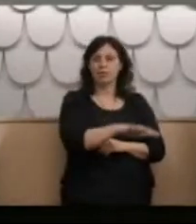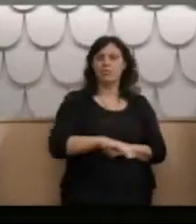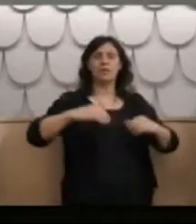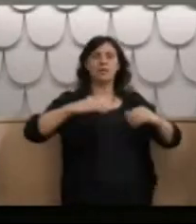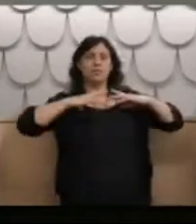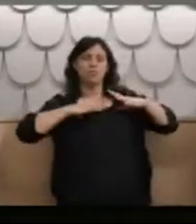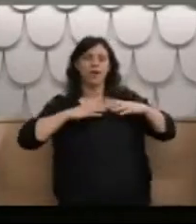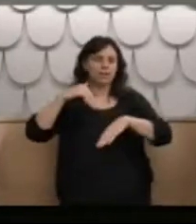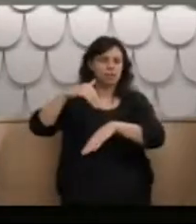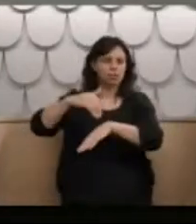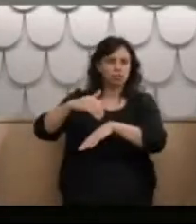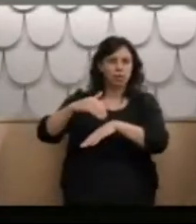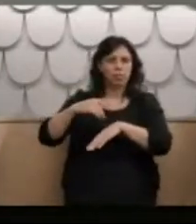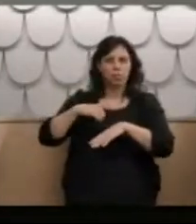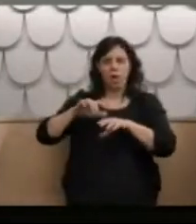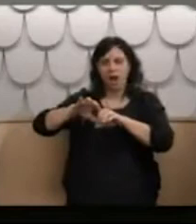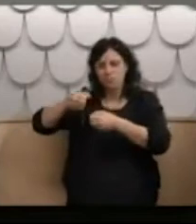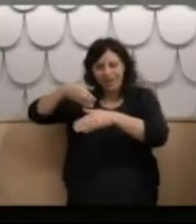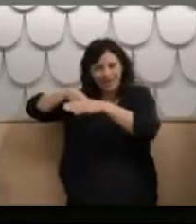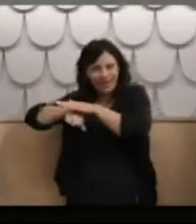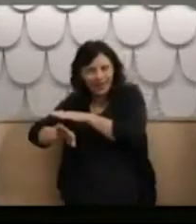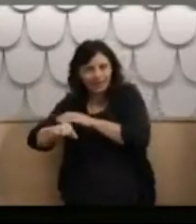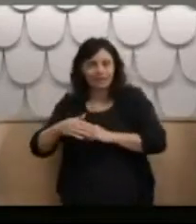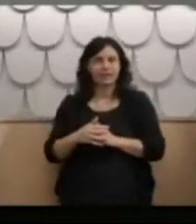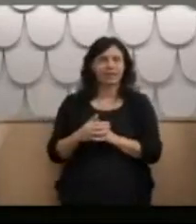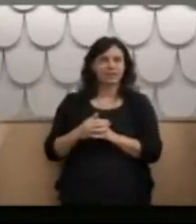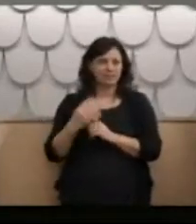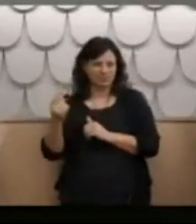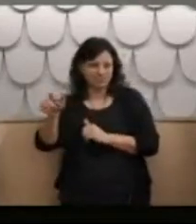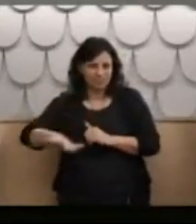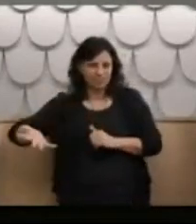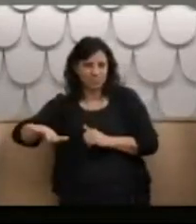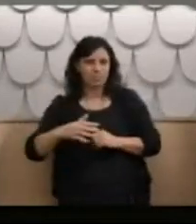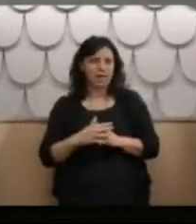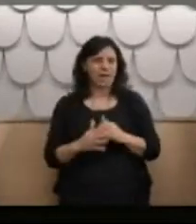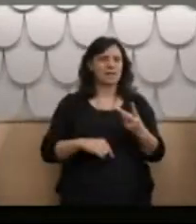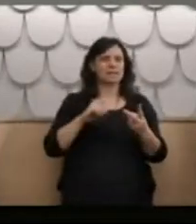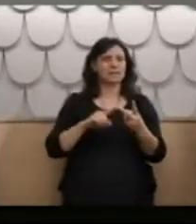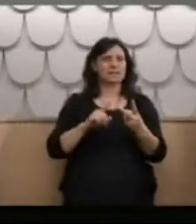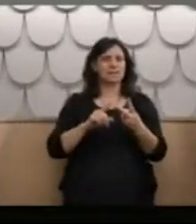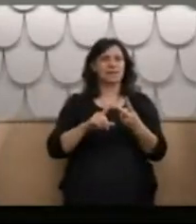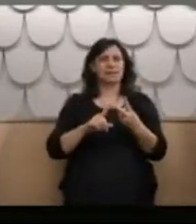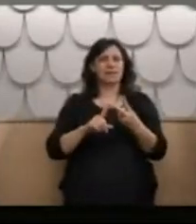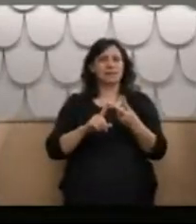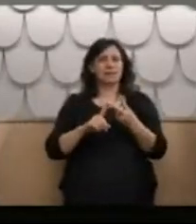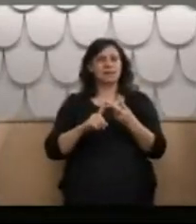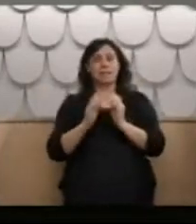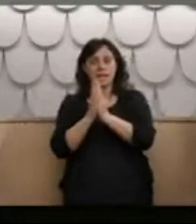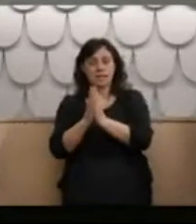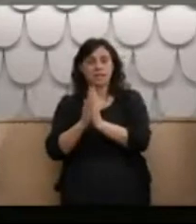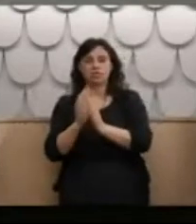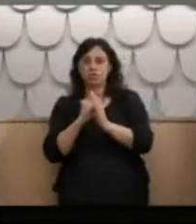breaking and entering. There was also an incident when I climbed to the top of the Barbados Street Cathedral Church in